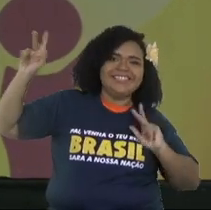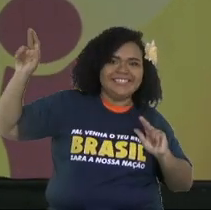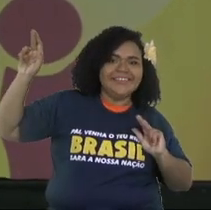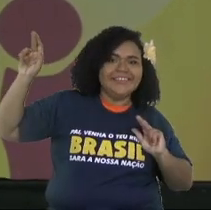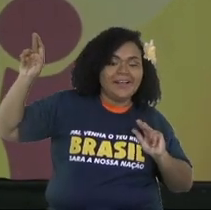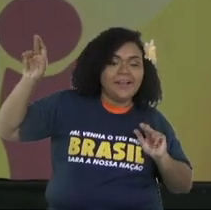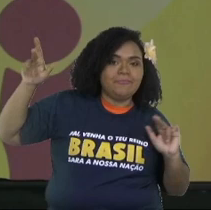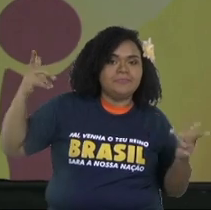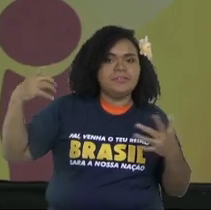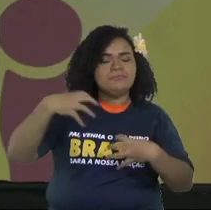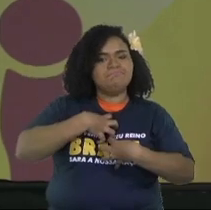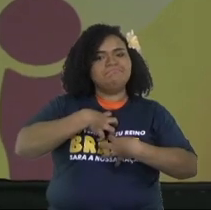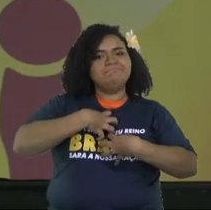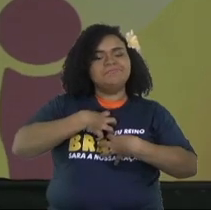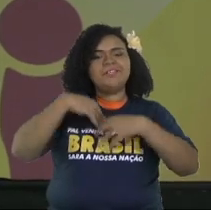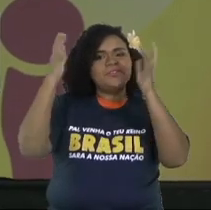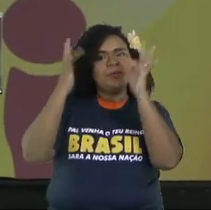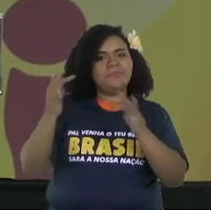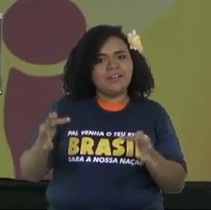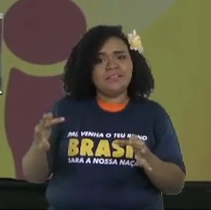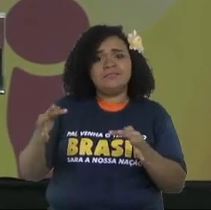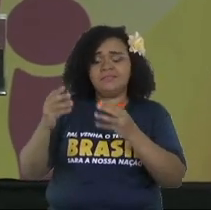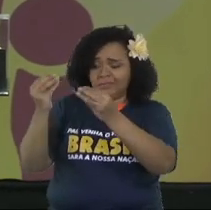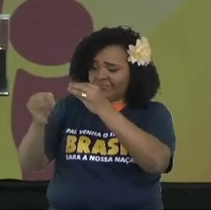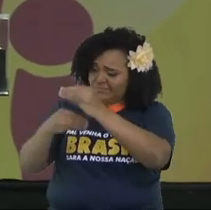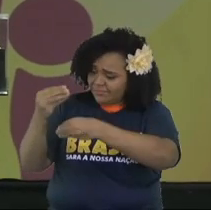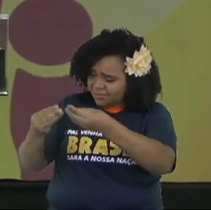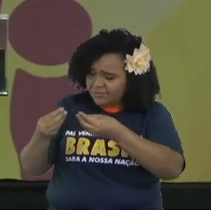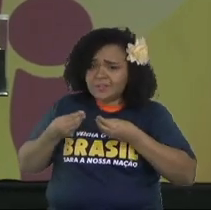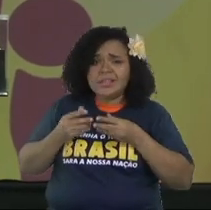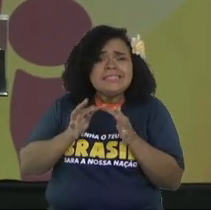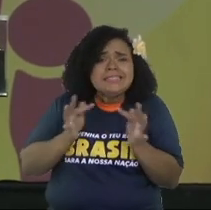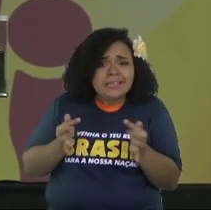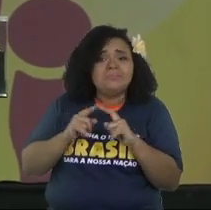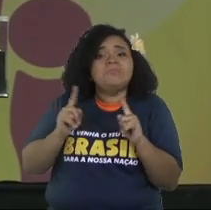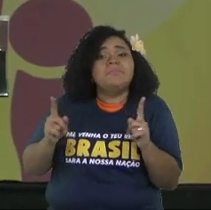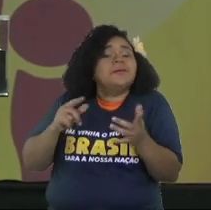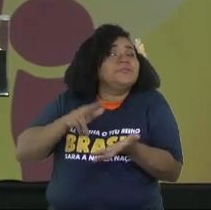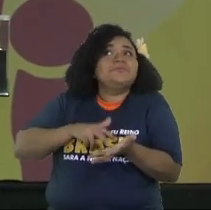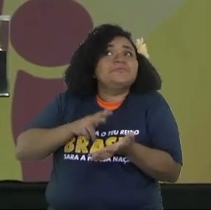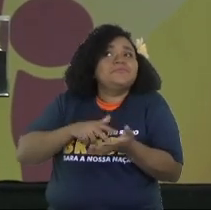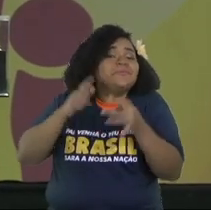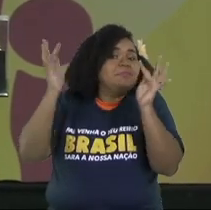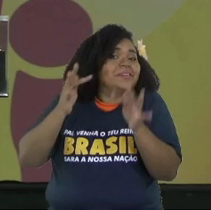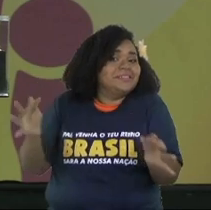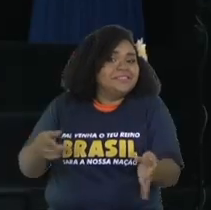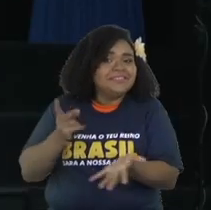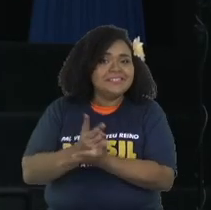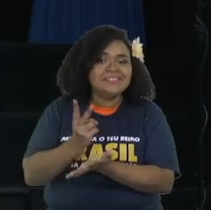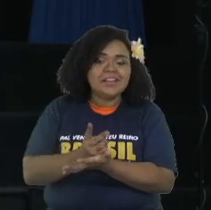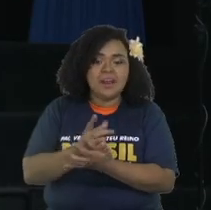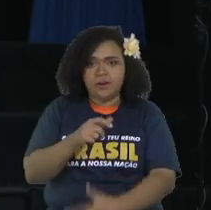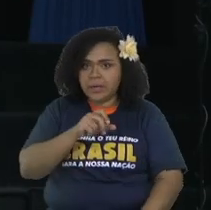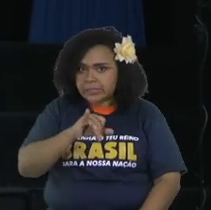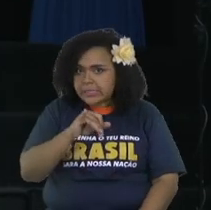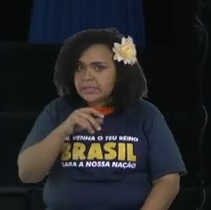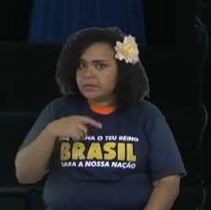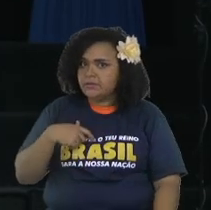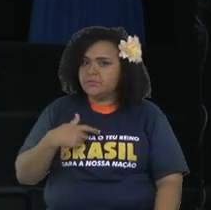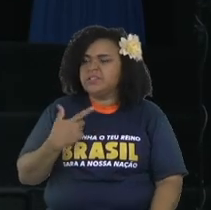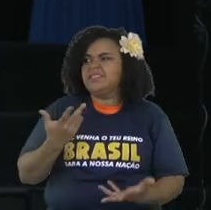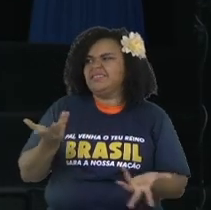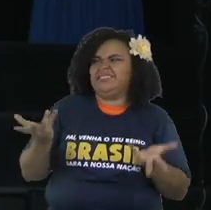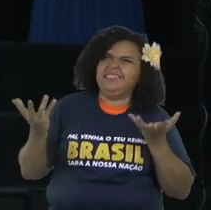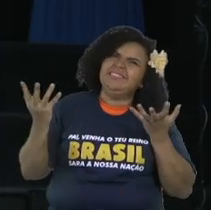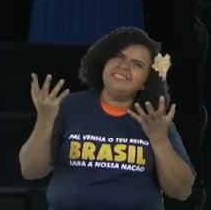Godness, being satisfied, it's a great found of profit. If you're not satisfied